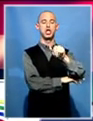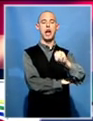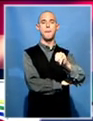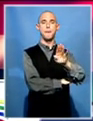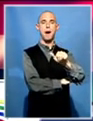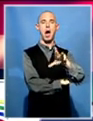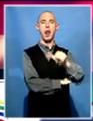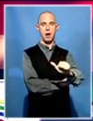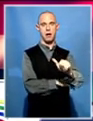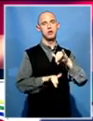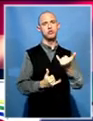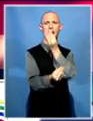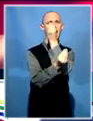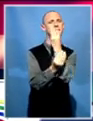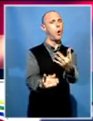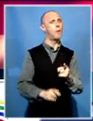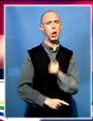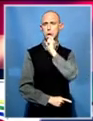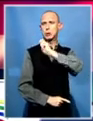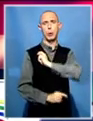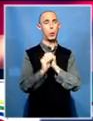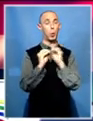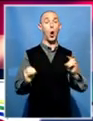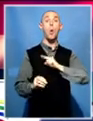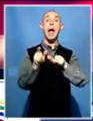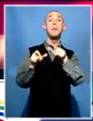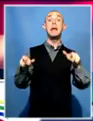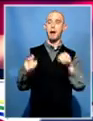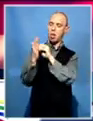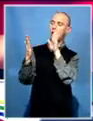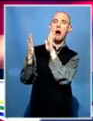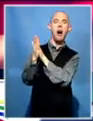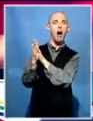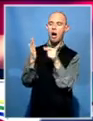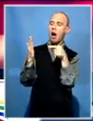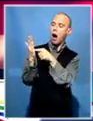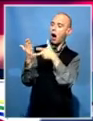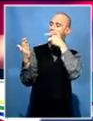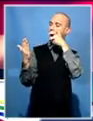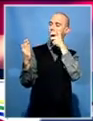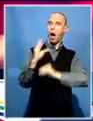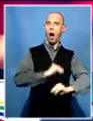denial follows a report in an online publication that President Mugabe had collapsed whilst on holiday.